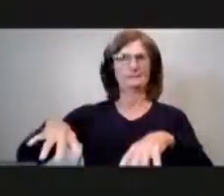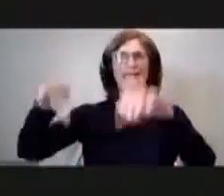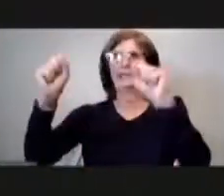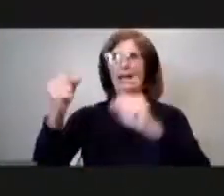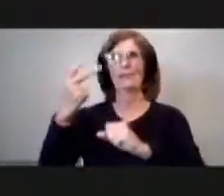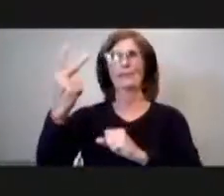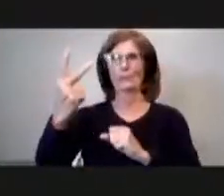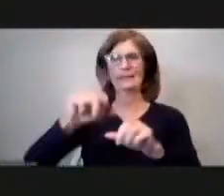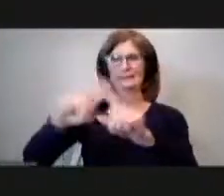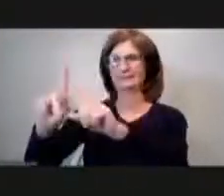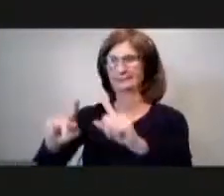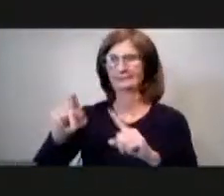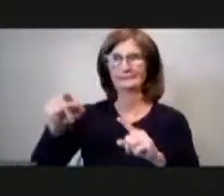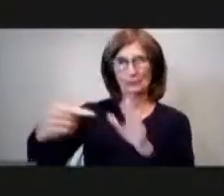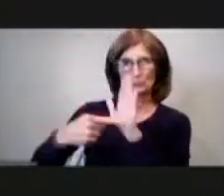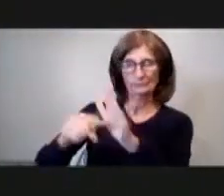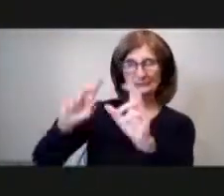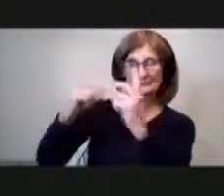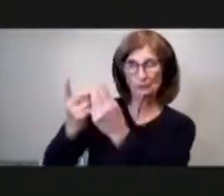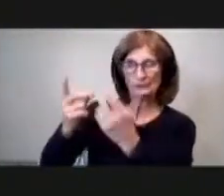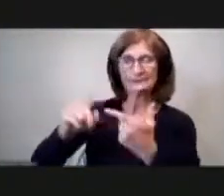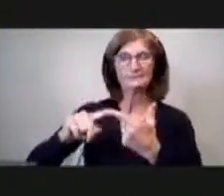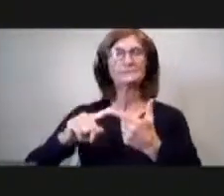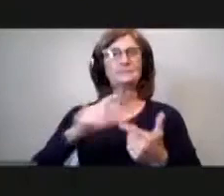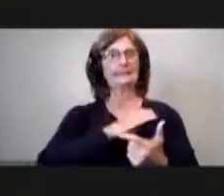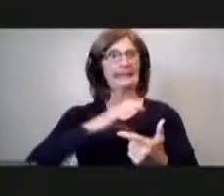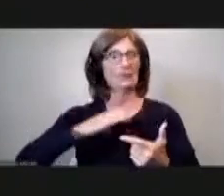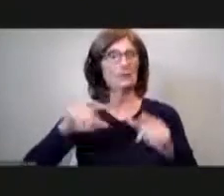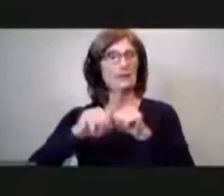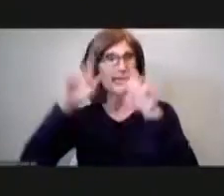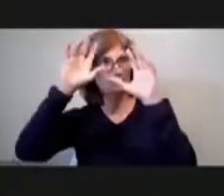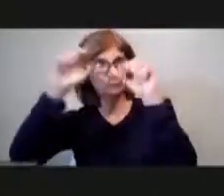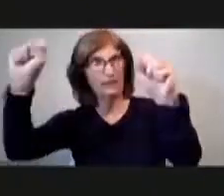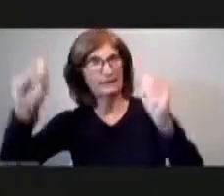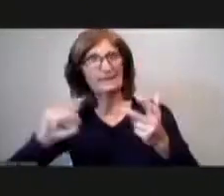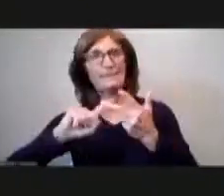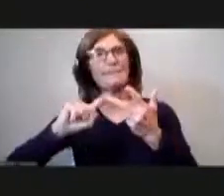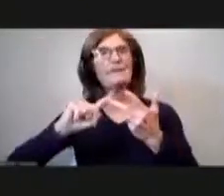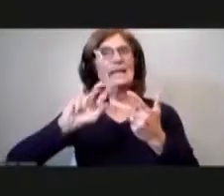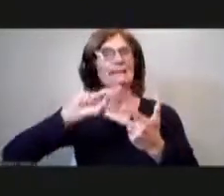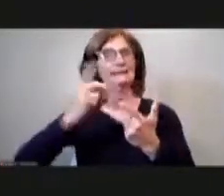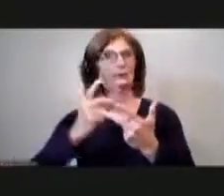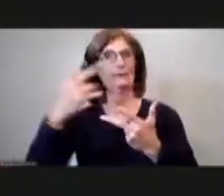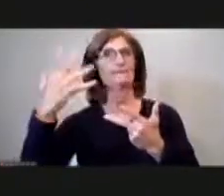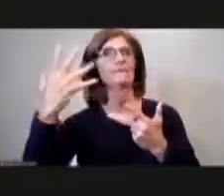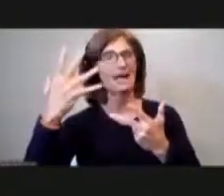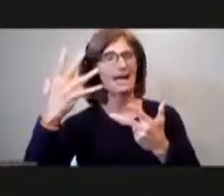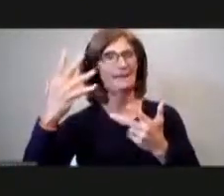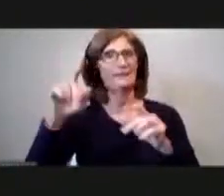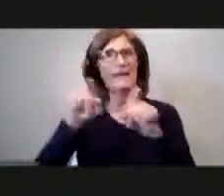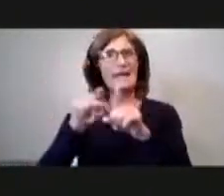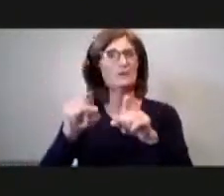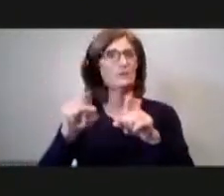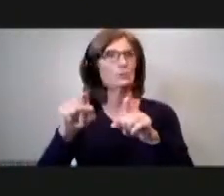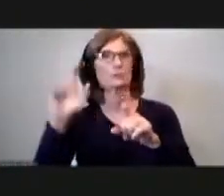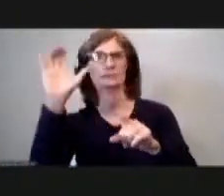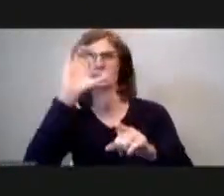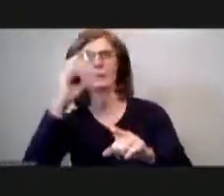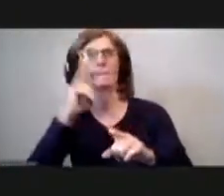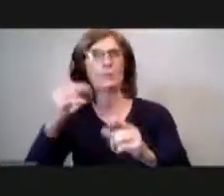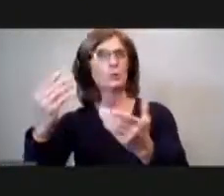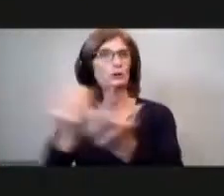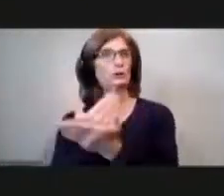that of representing her district representing council as as president and also district five as we're waiting for a new council member to be elected it's